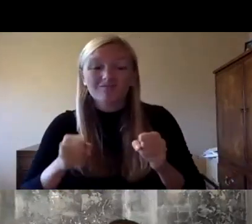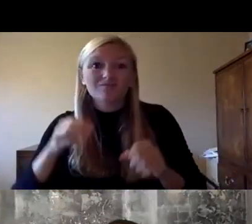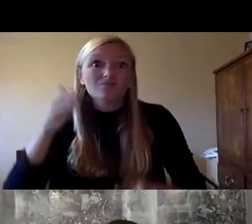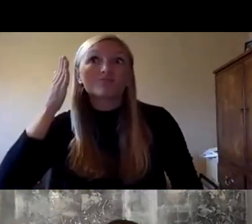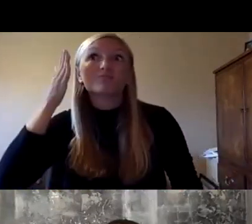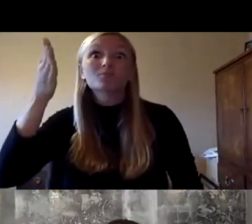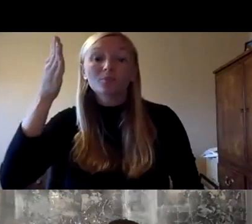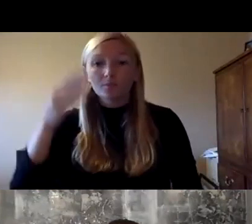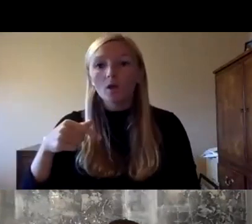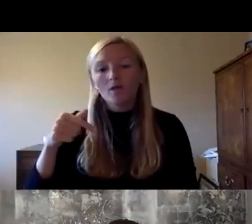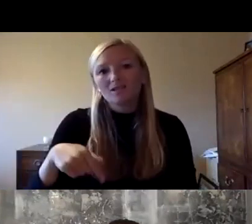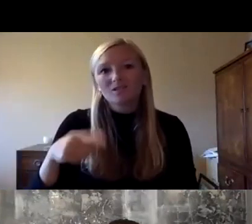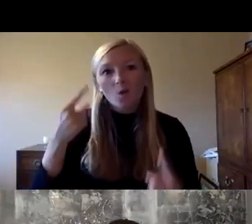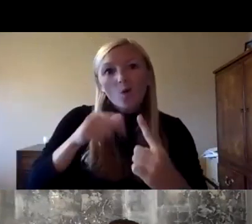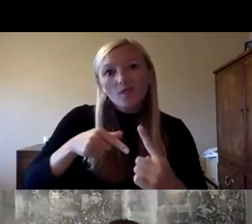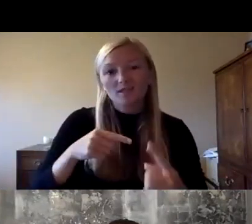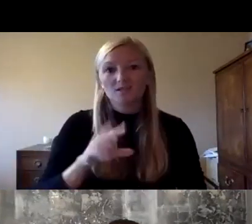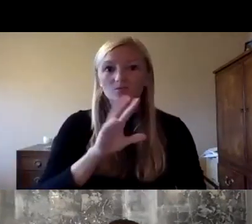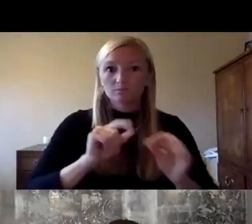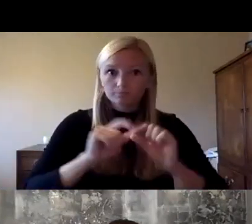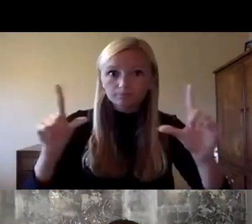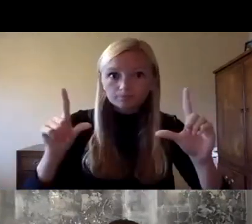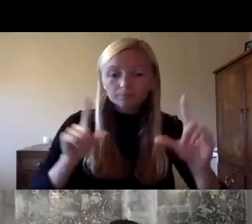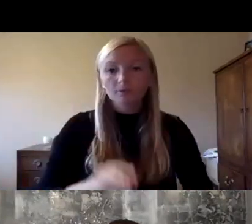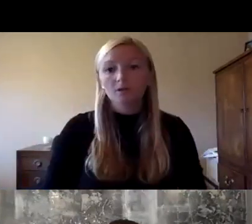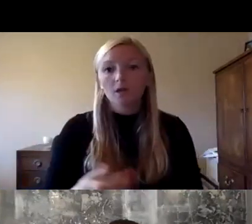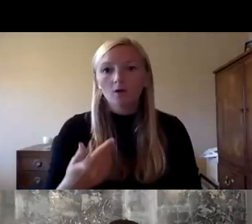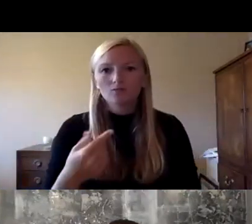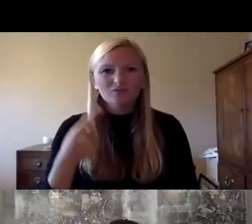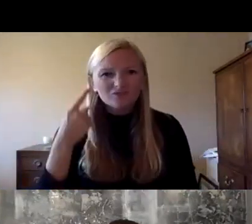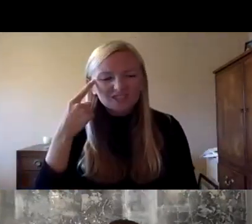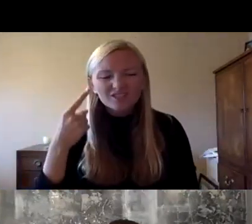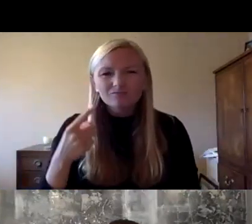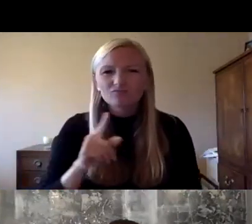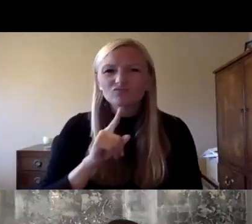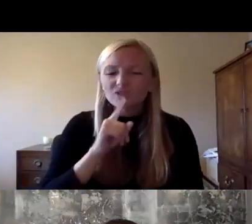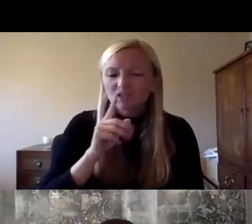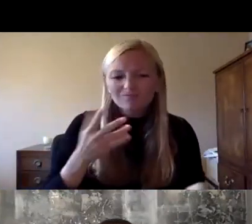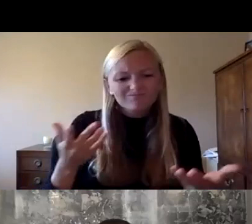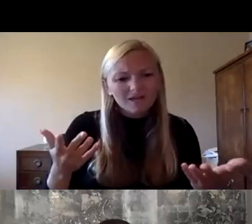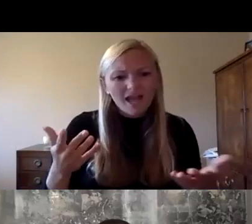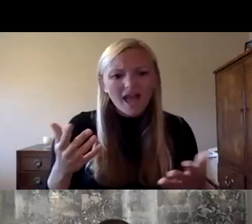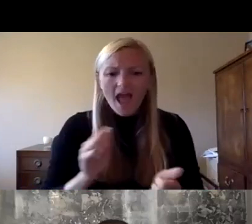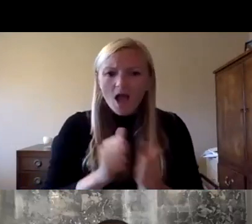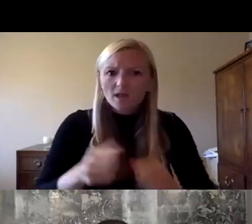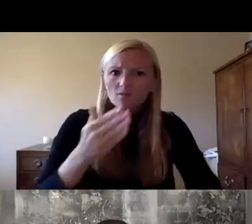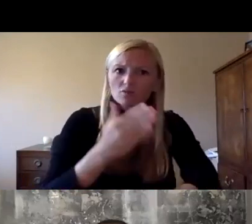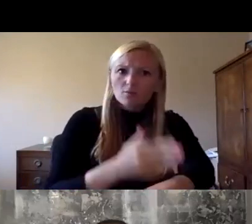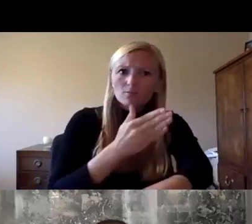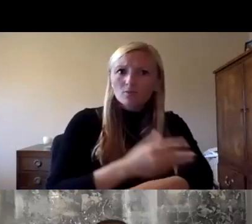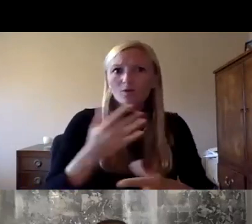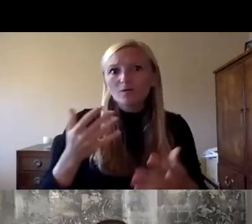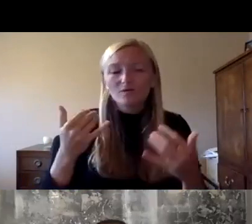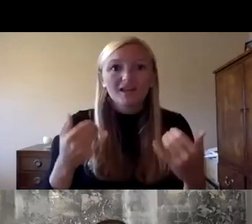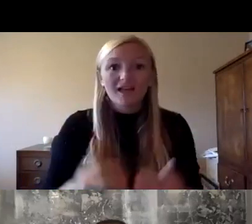purpose of this particular webinar so look forward on how we bring the best facilities given the conditions that we have